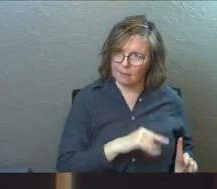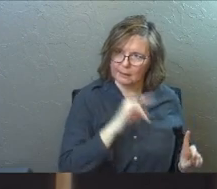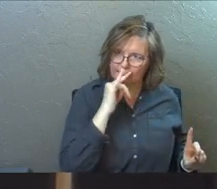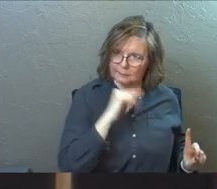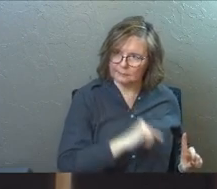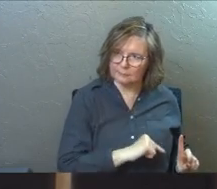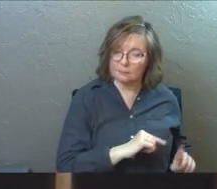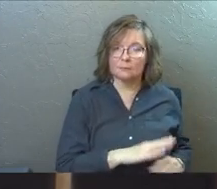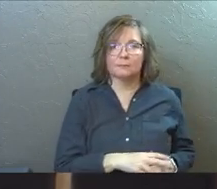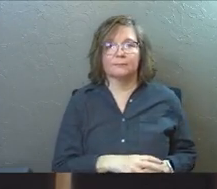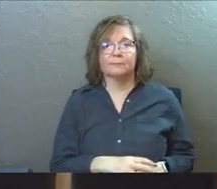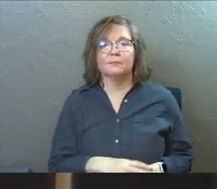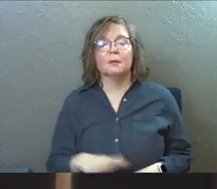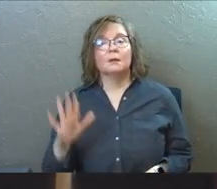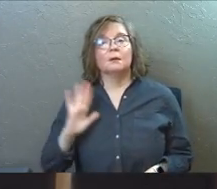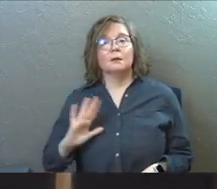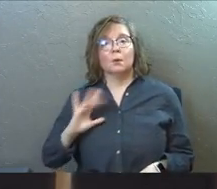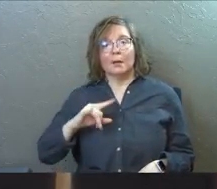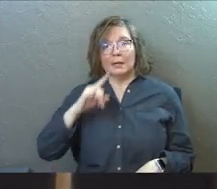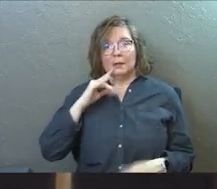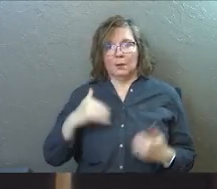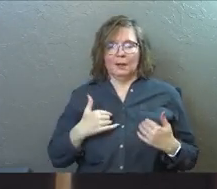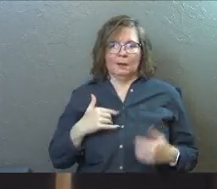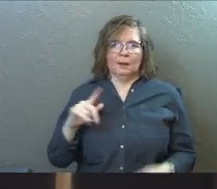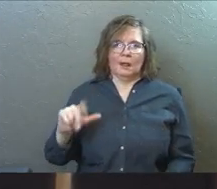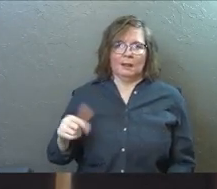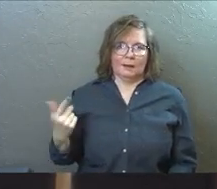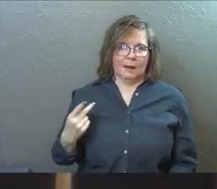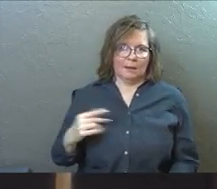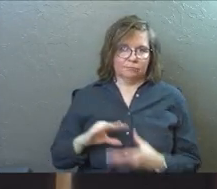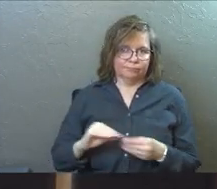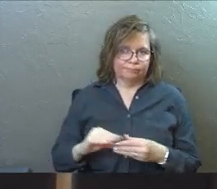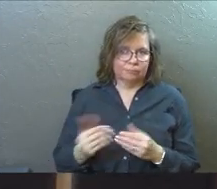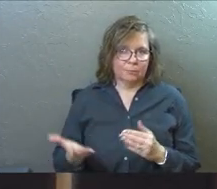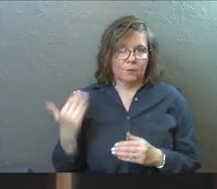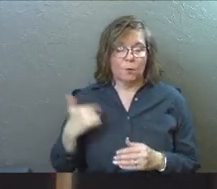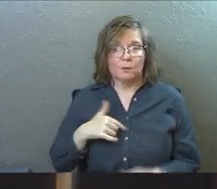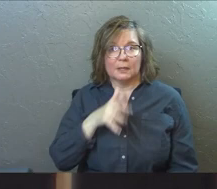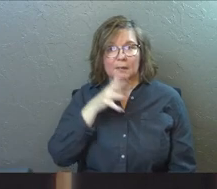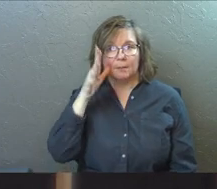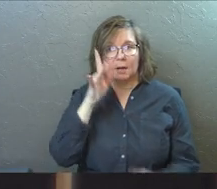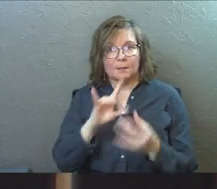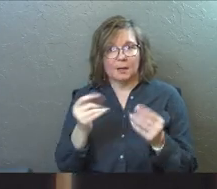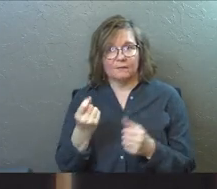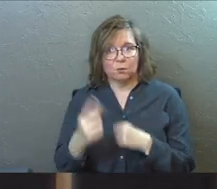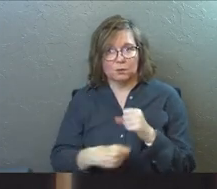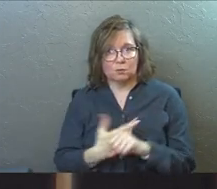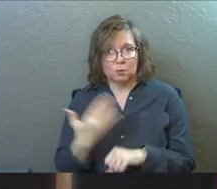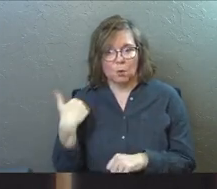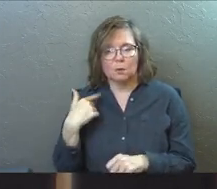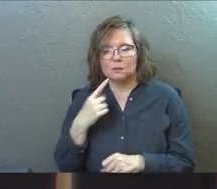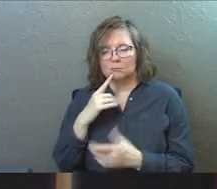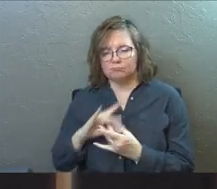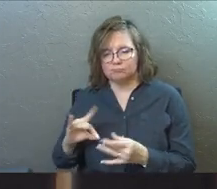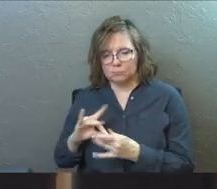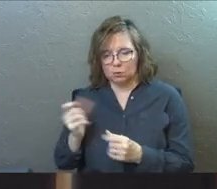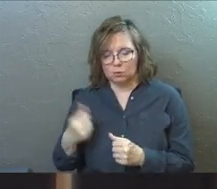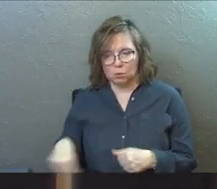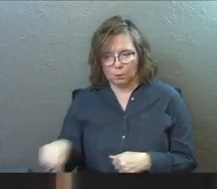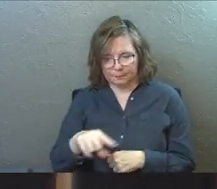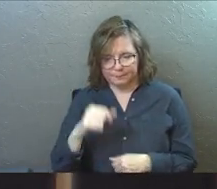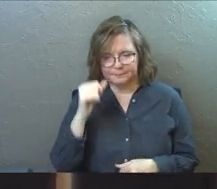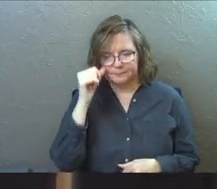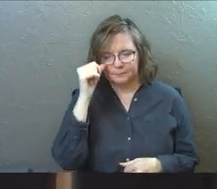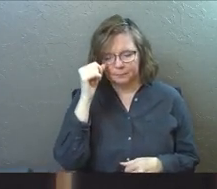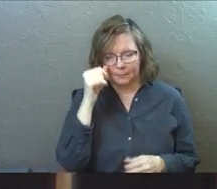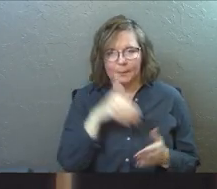There was a time when our kids were young and Linda and I have told this story before. We did a parenting message a couple of years ago and she told this story to all of you,